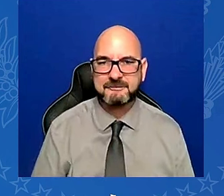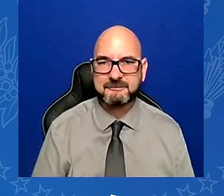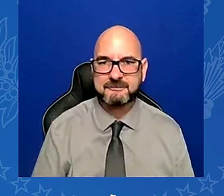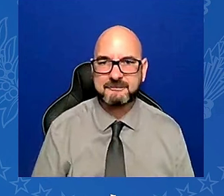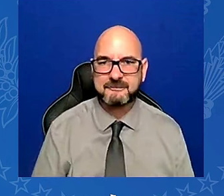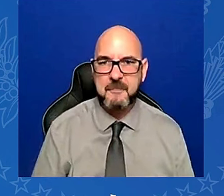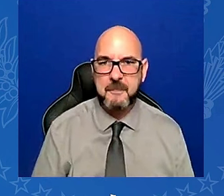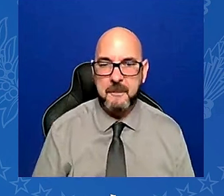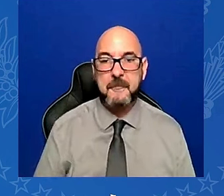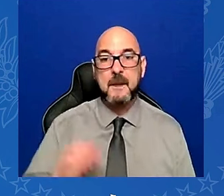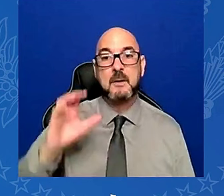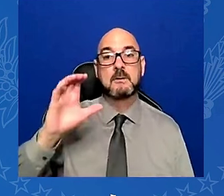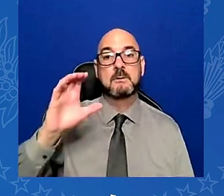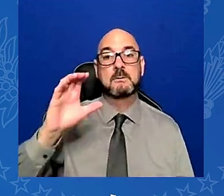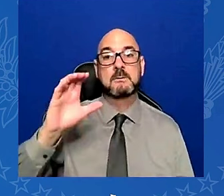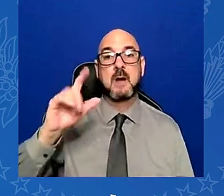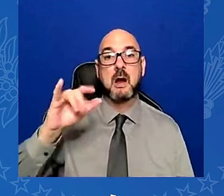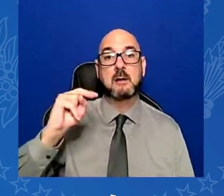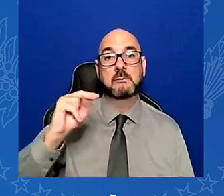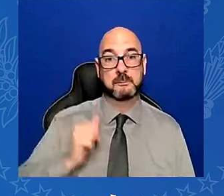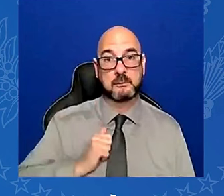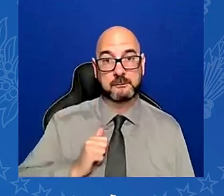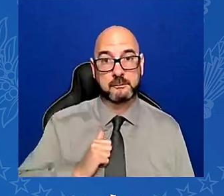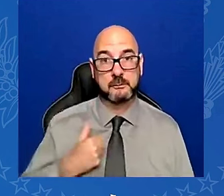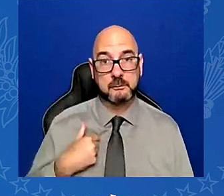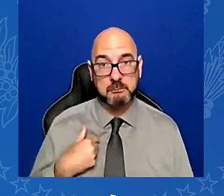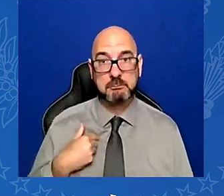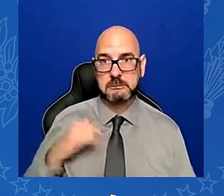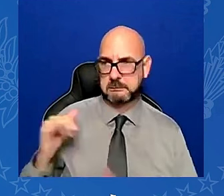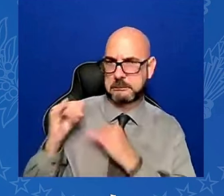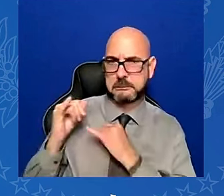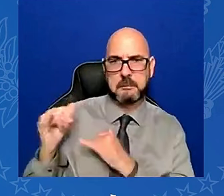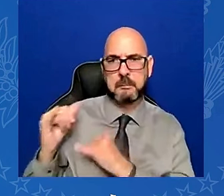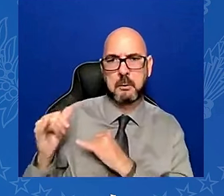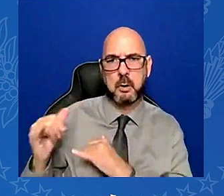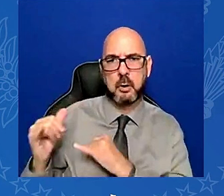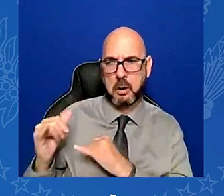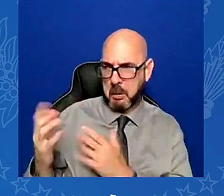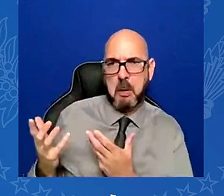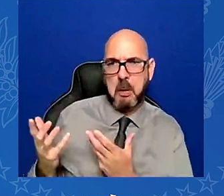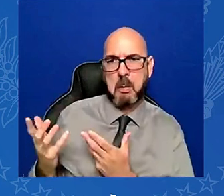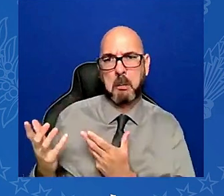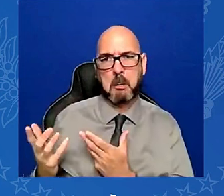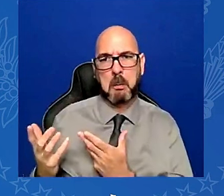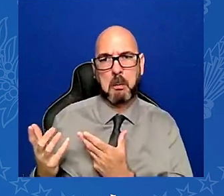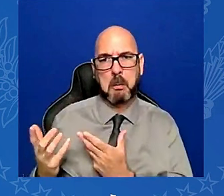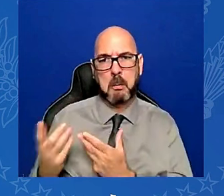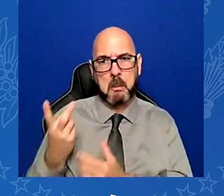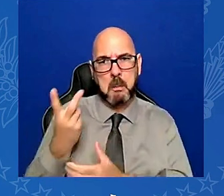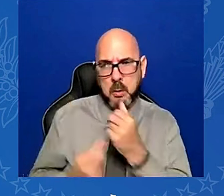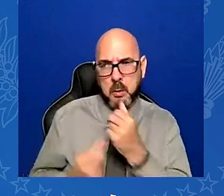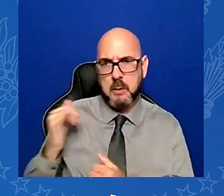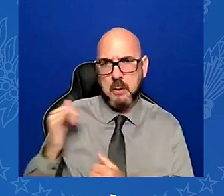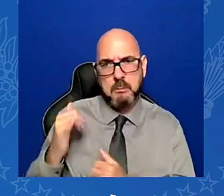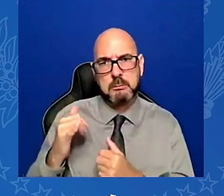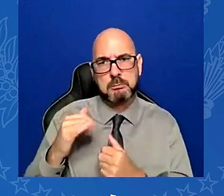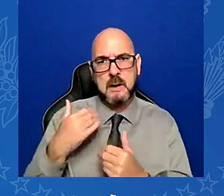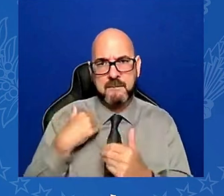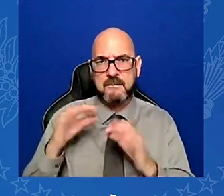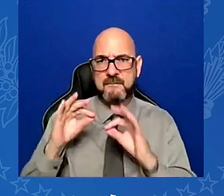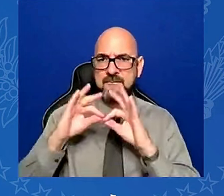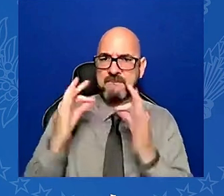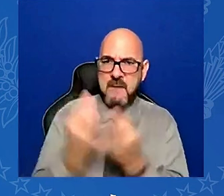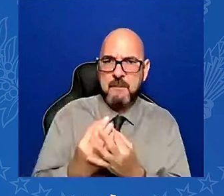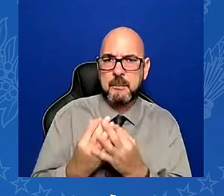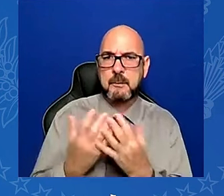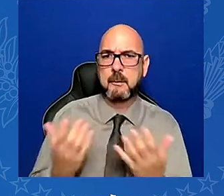We both find strength in family. I got to spend some time with his family yesterday in the Oval Office. Colin's dad was a high school teacher in Staten